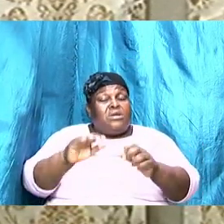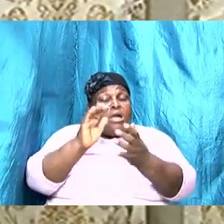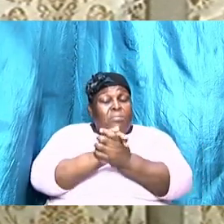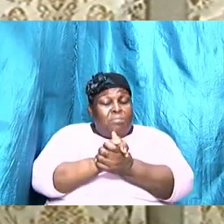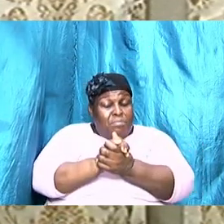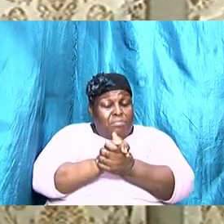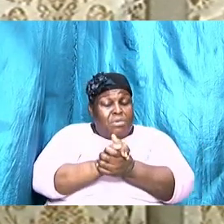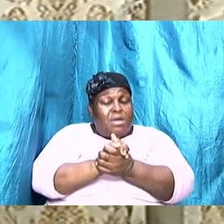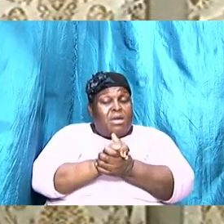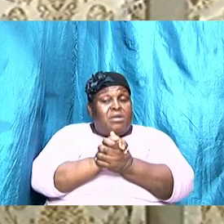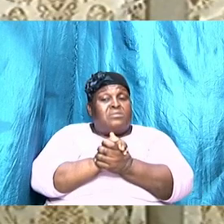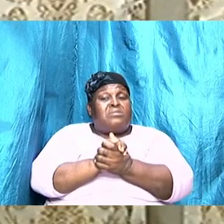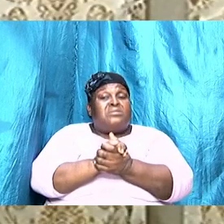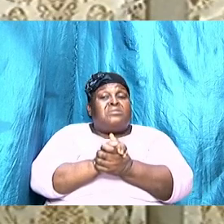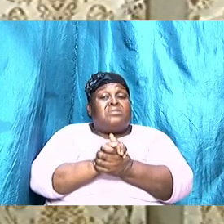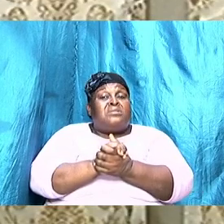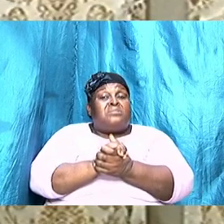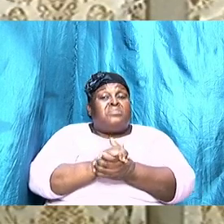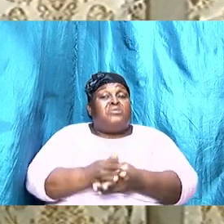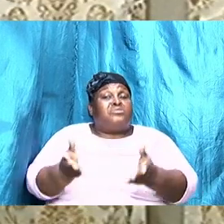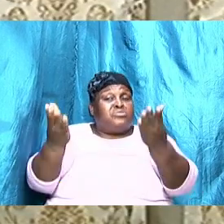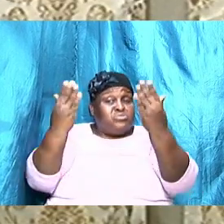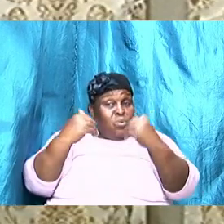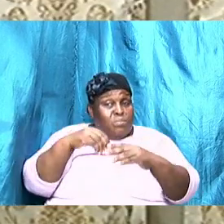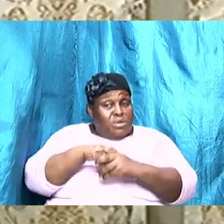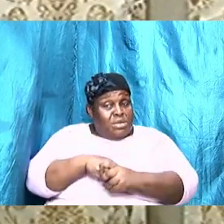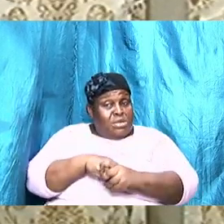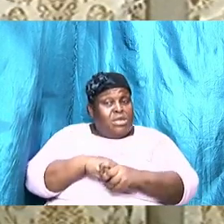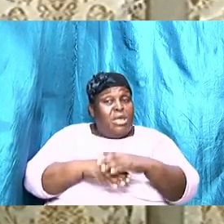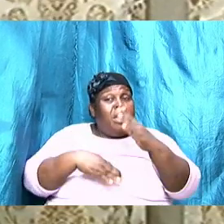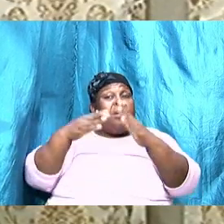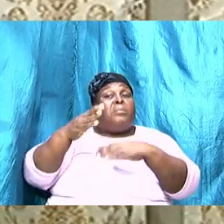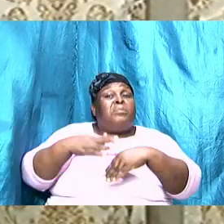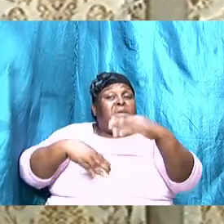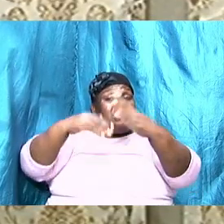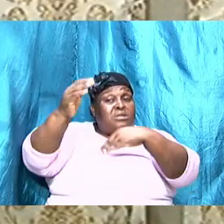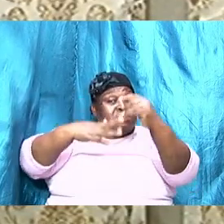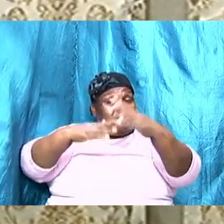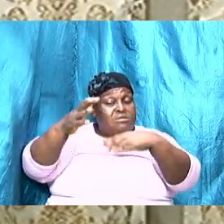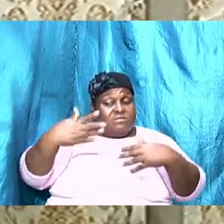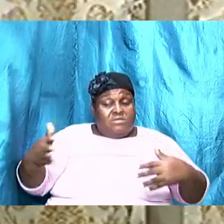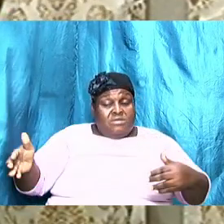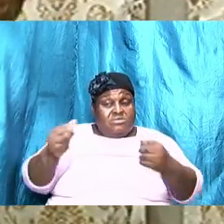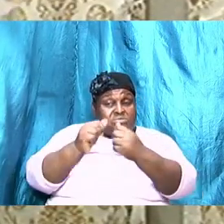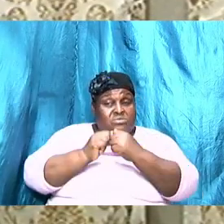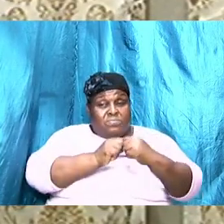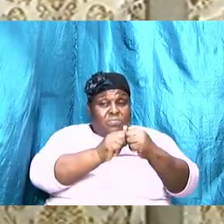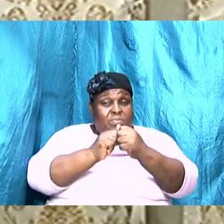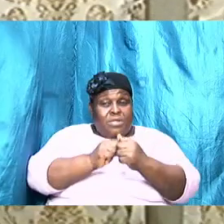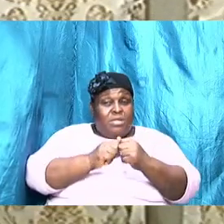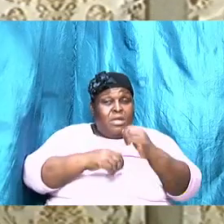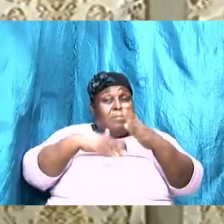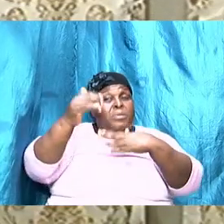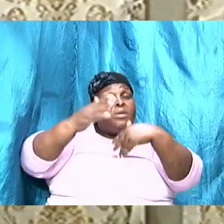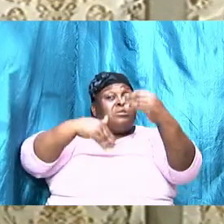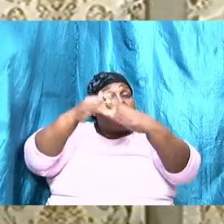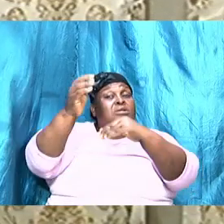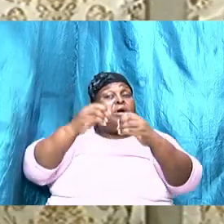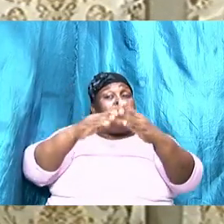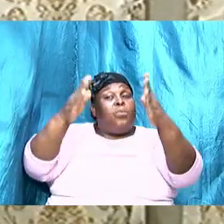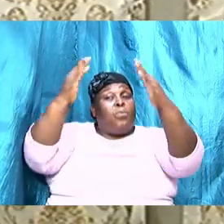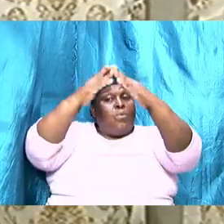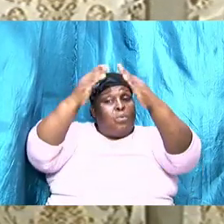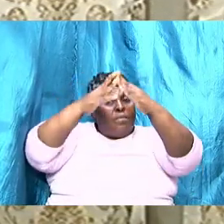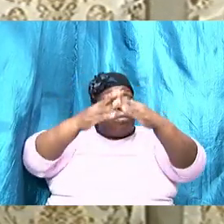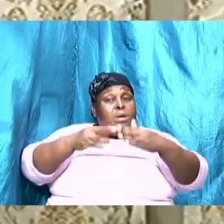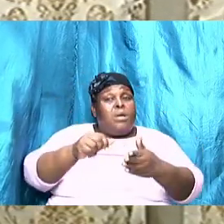automatically entrenched in it building things together doing things together building a home building a this